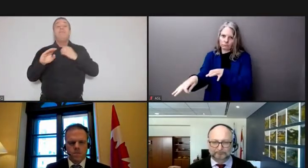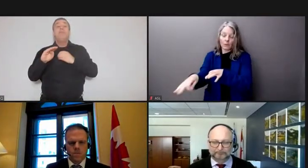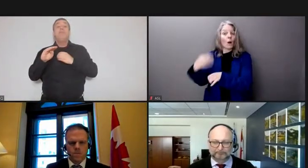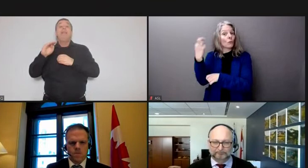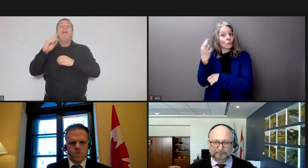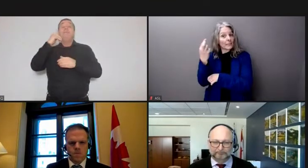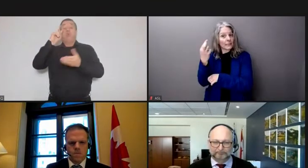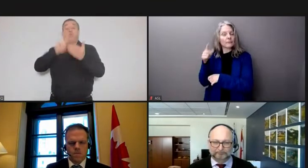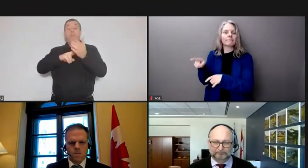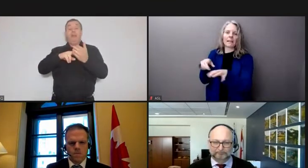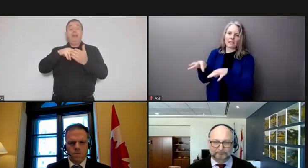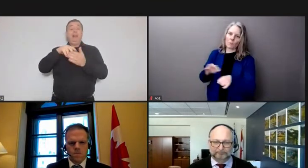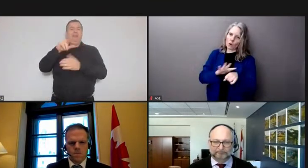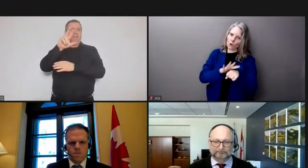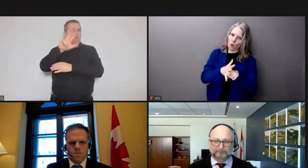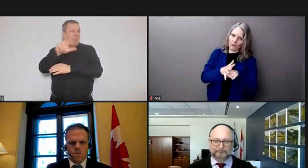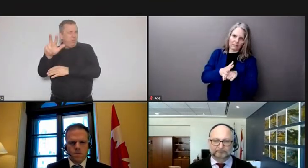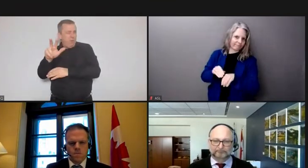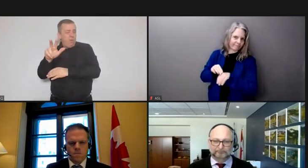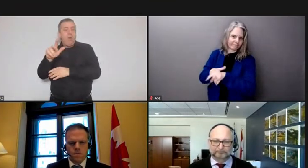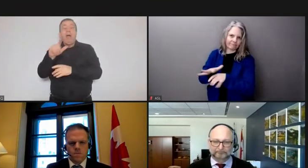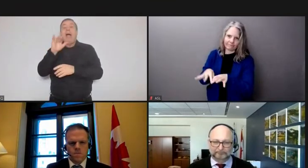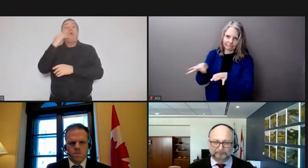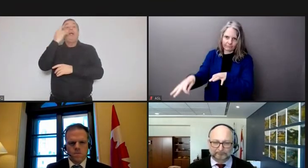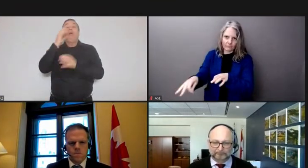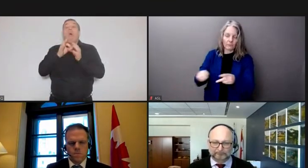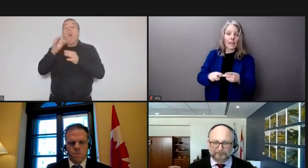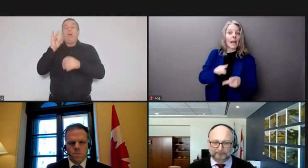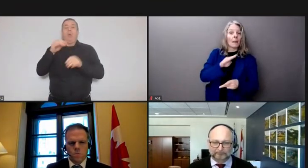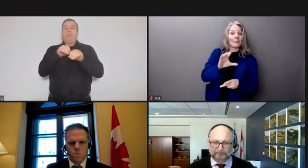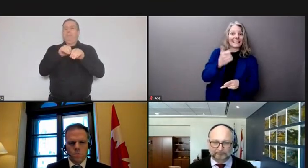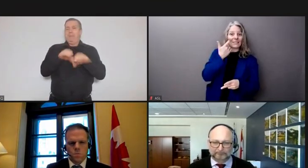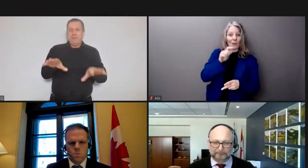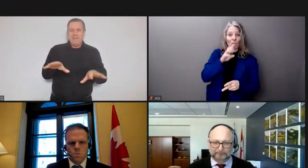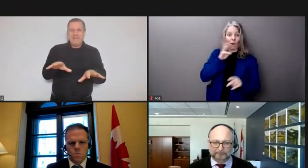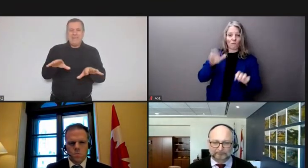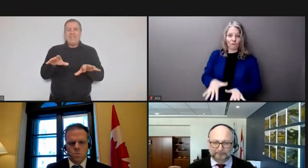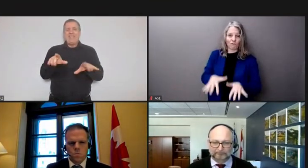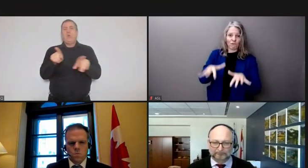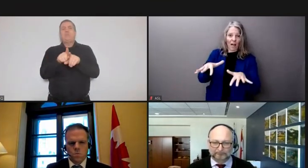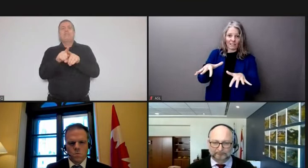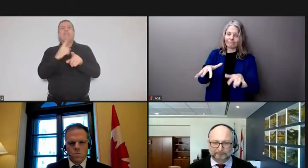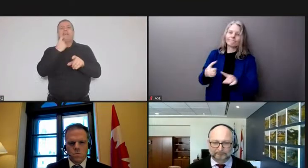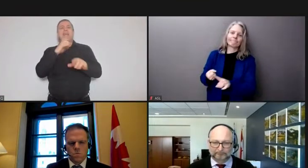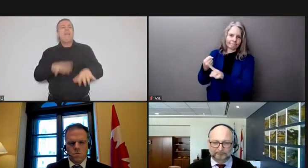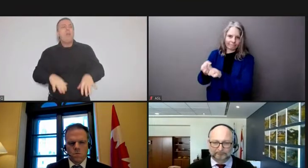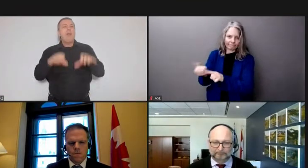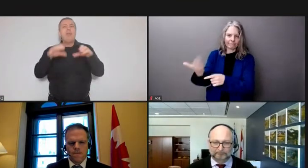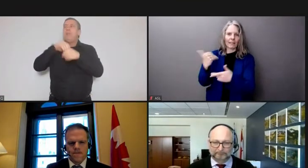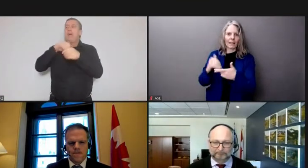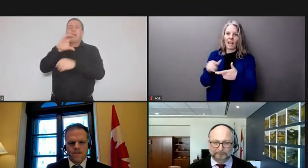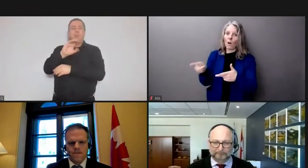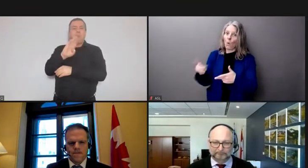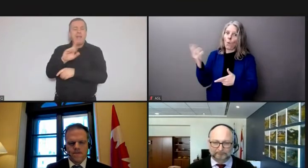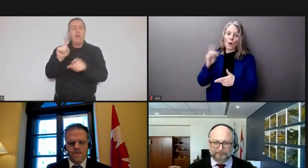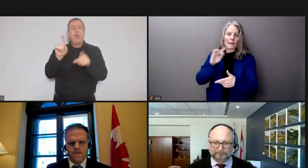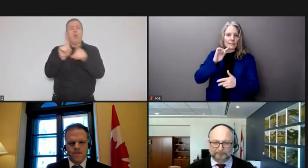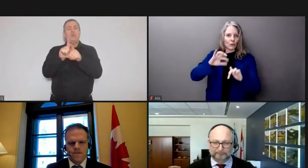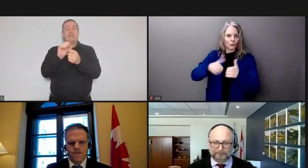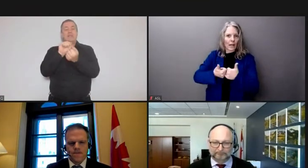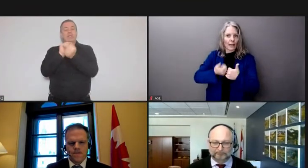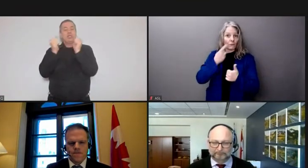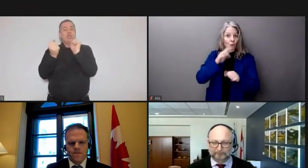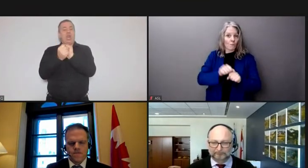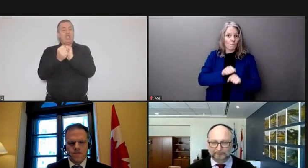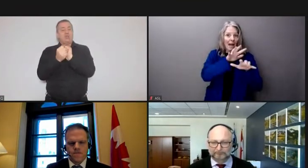the floods in bc and significant and necessary changes to deal with the terrain and protect the environment